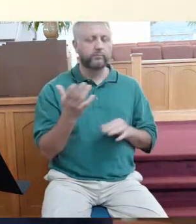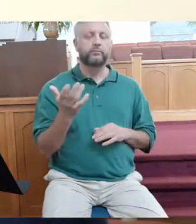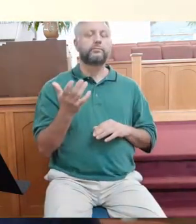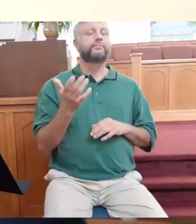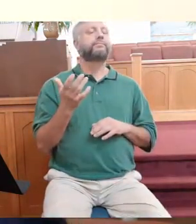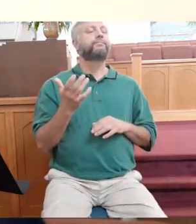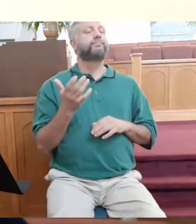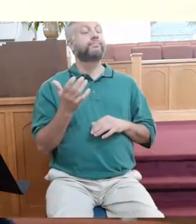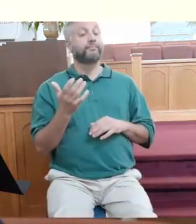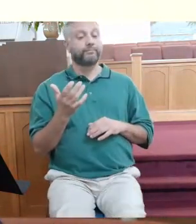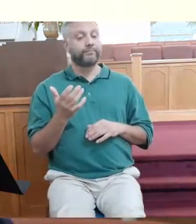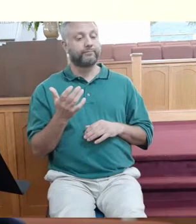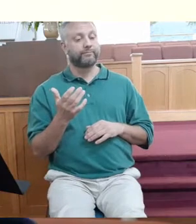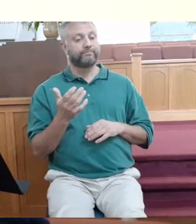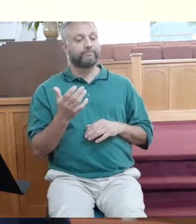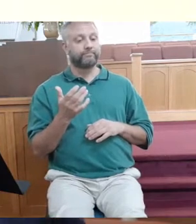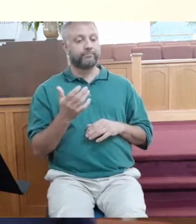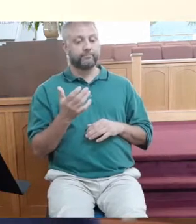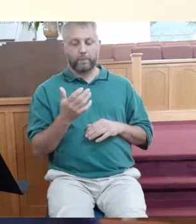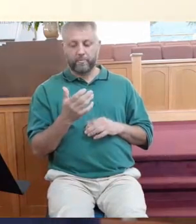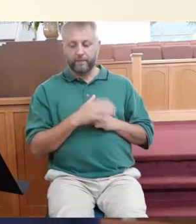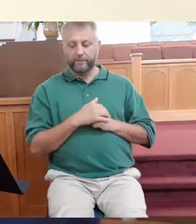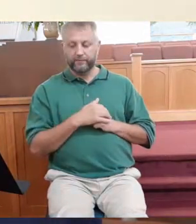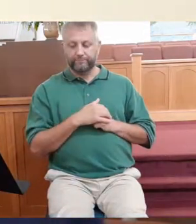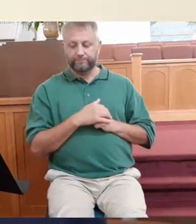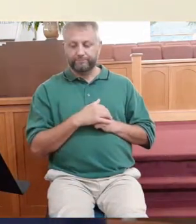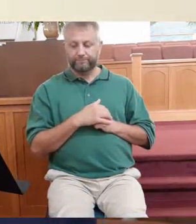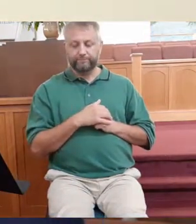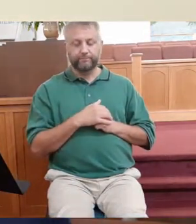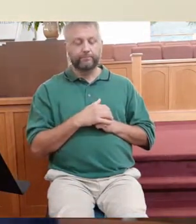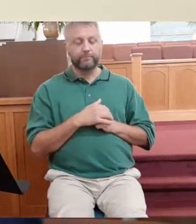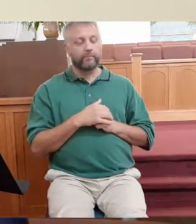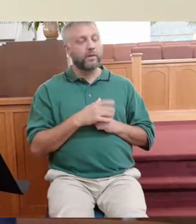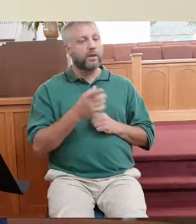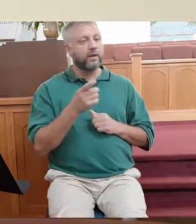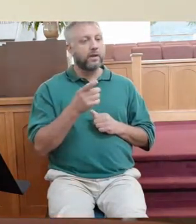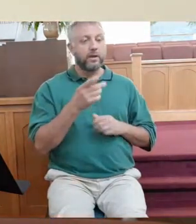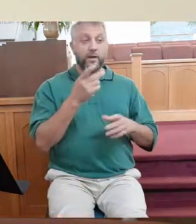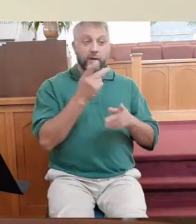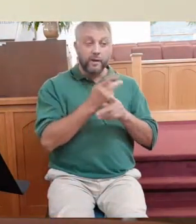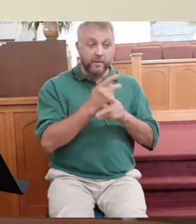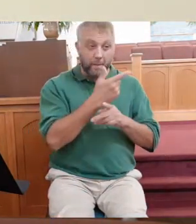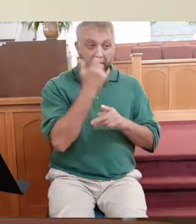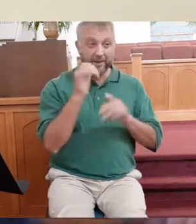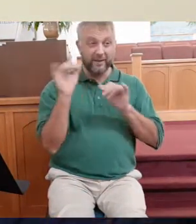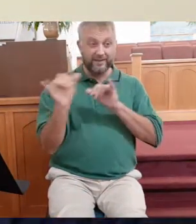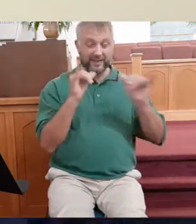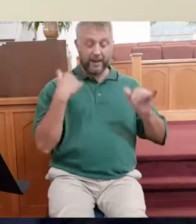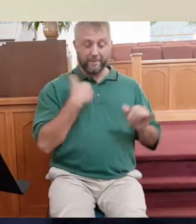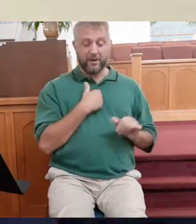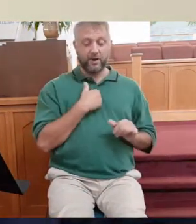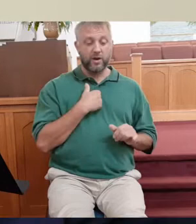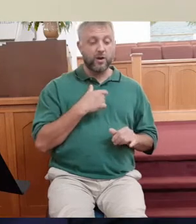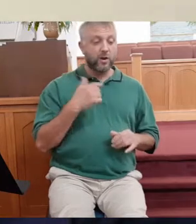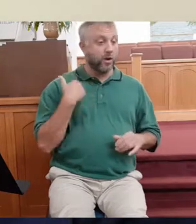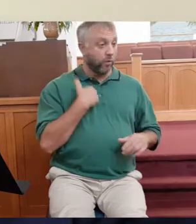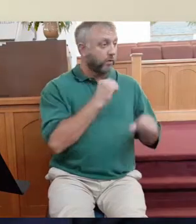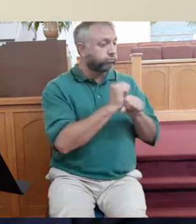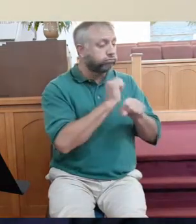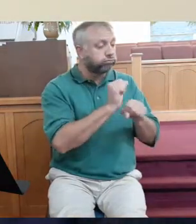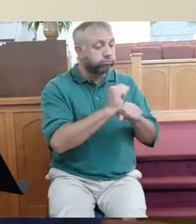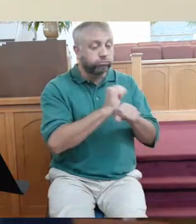church? Church, because if we're not careful, we'll start to think that God owes us based on what we've done.